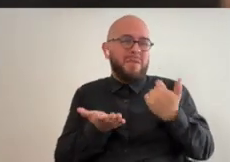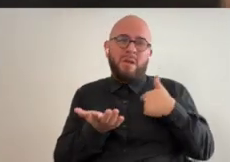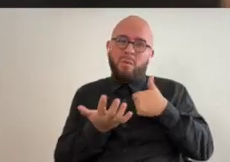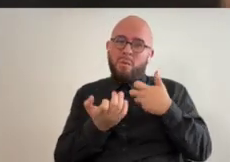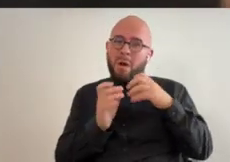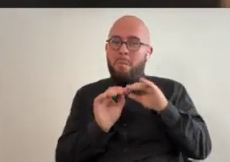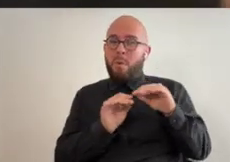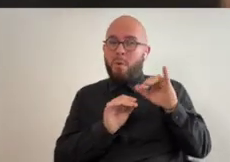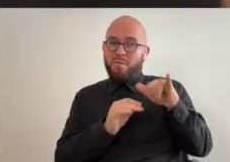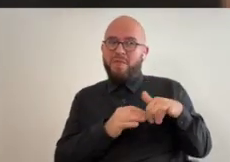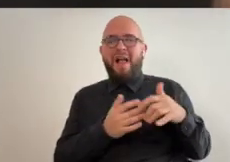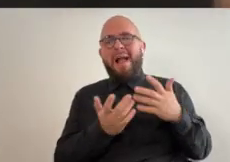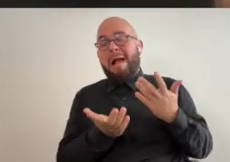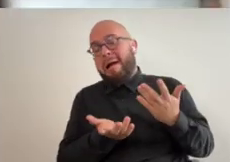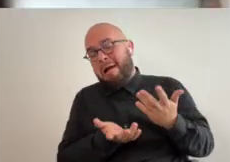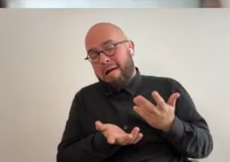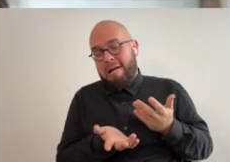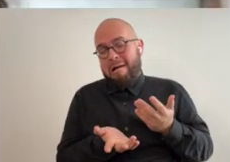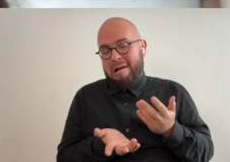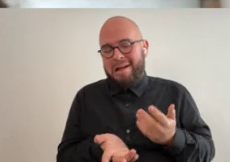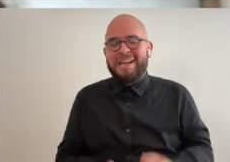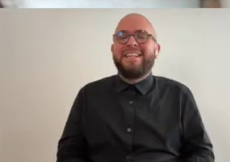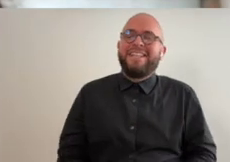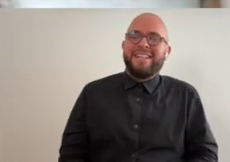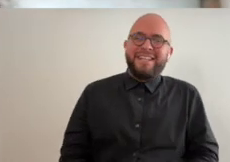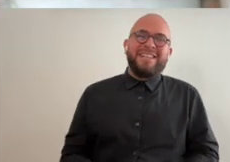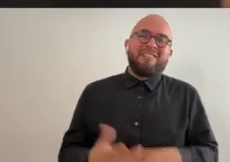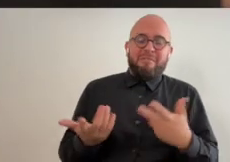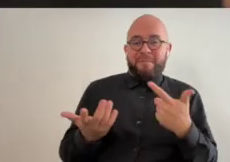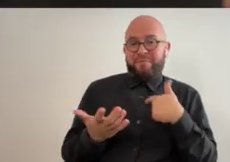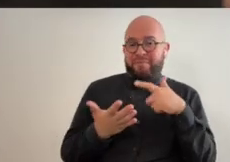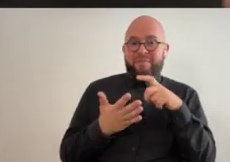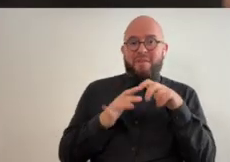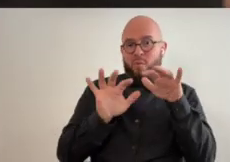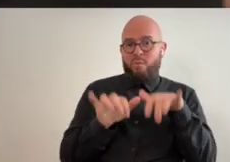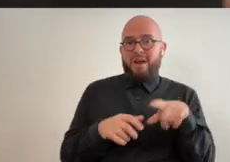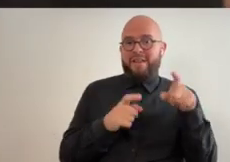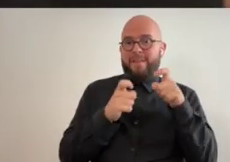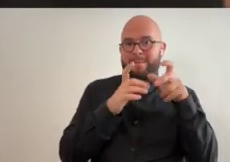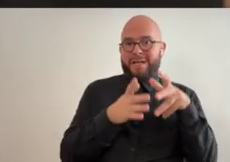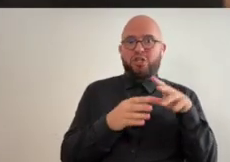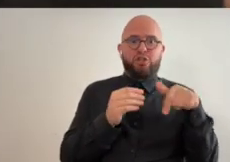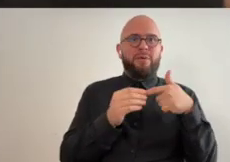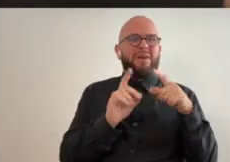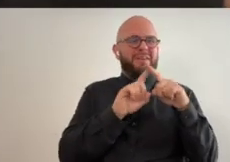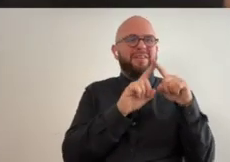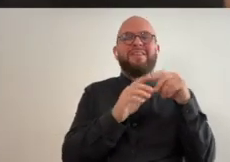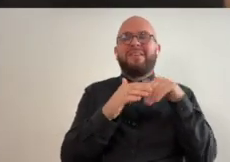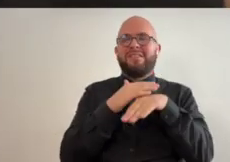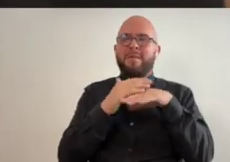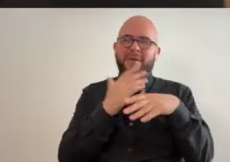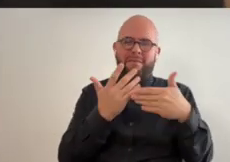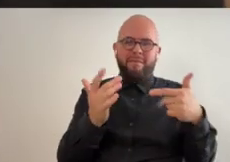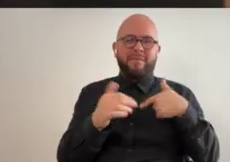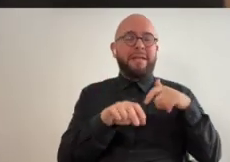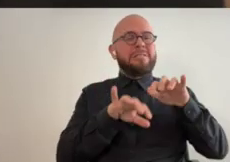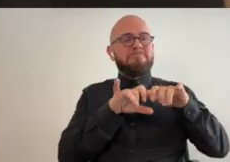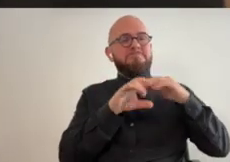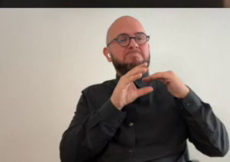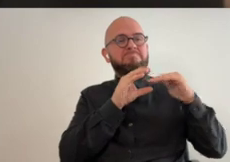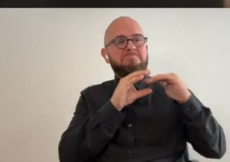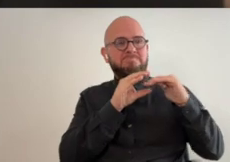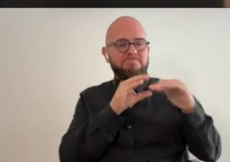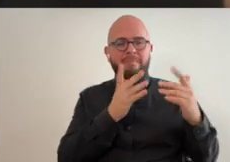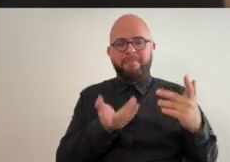really so like maybe we might want to move that i don't know i you know i've been writing the manager about different